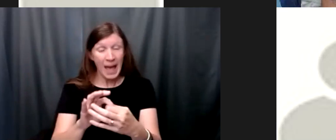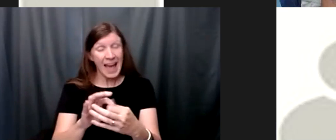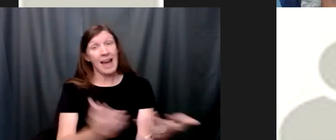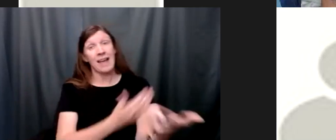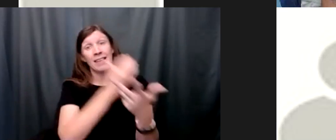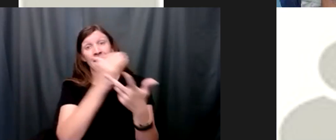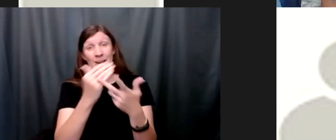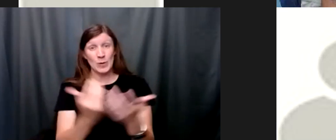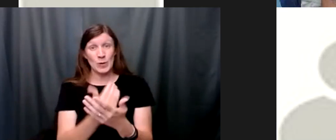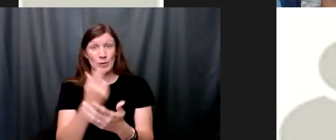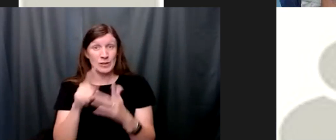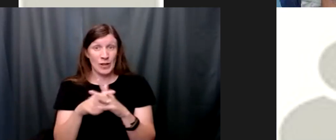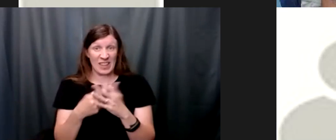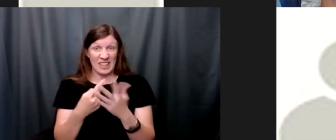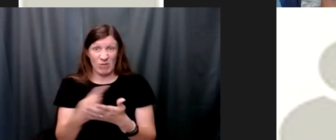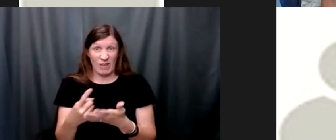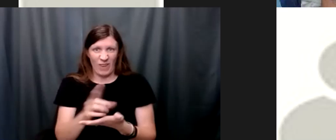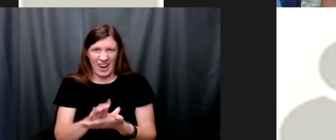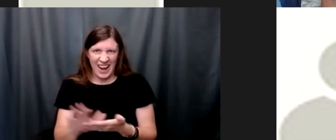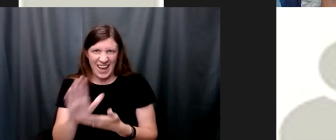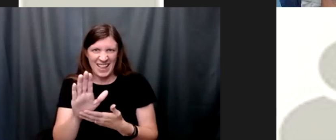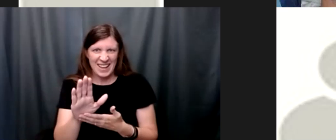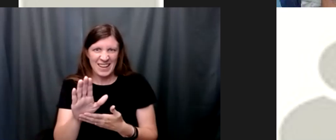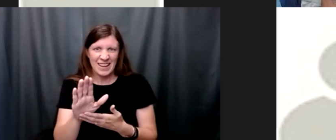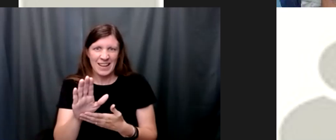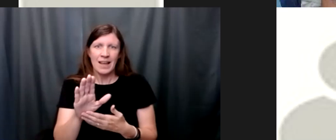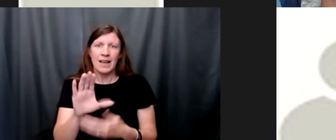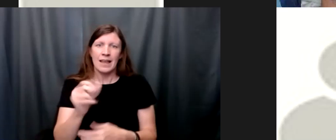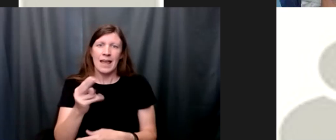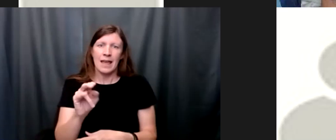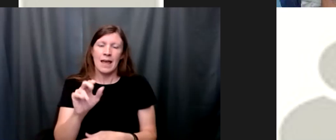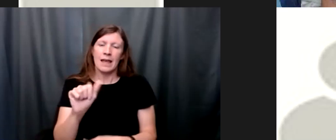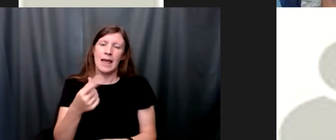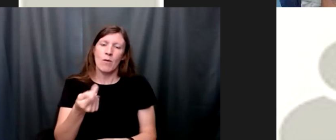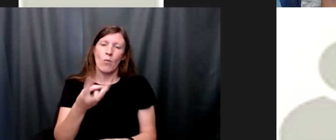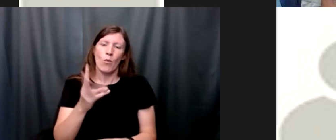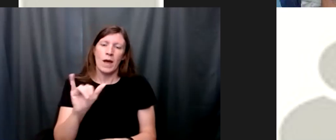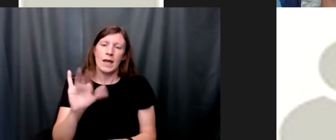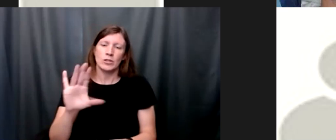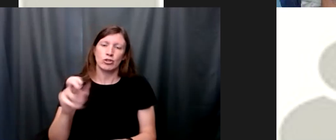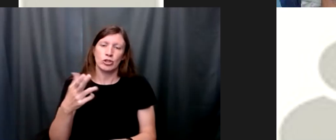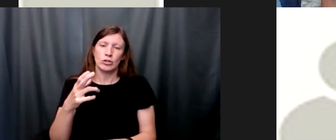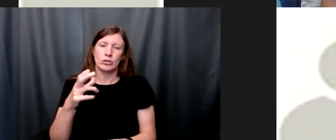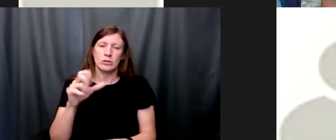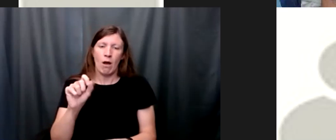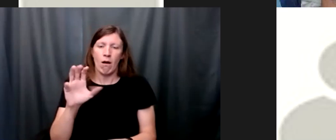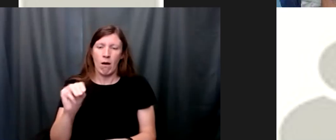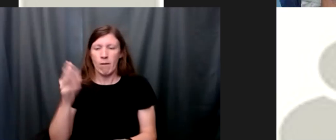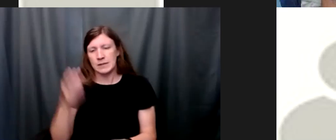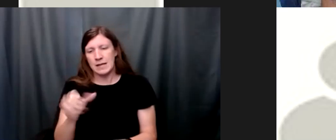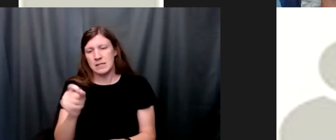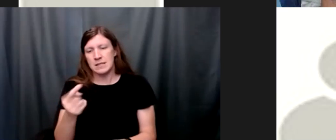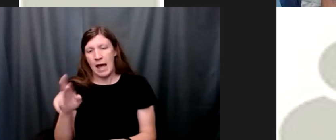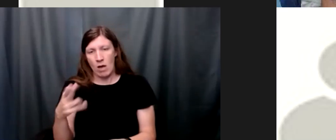just go to gatewaychurch.com slash south to find out how to be a part of that on thursday nights but now's the